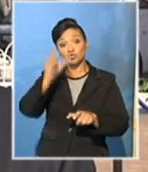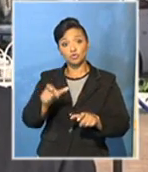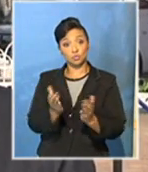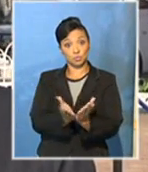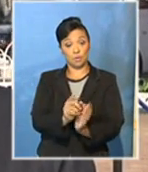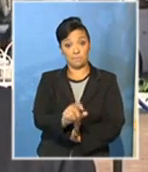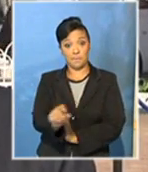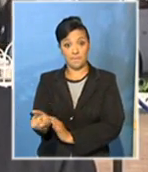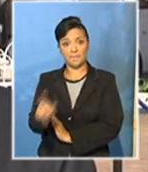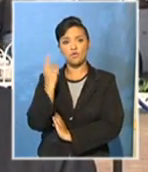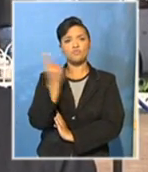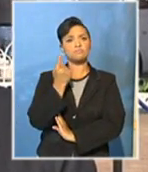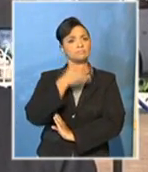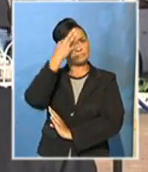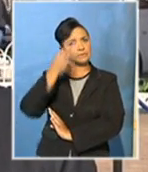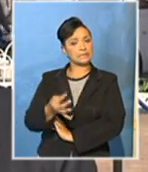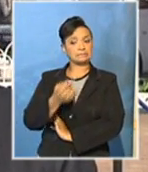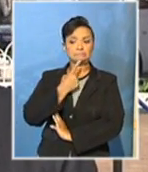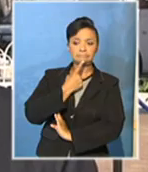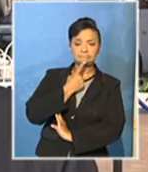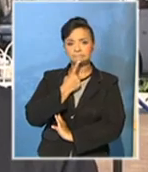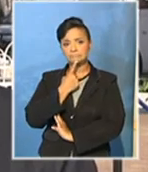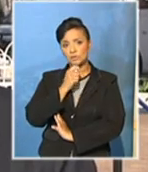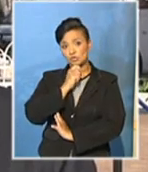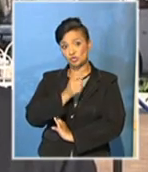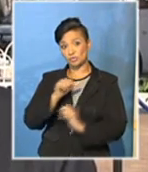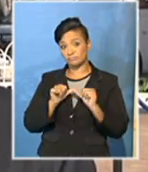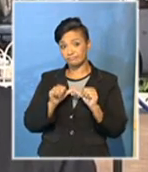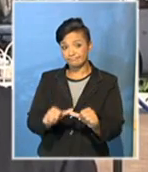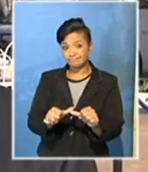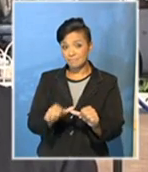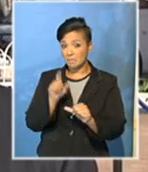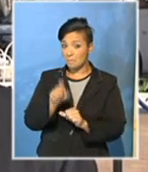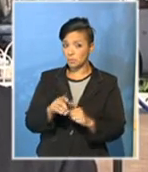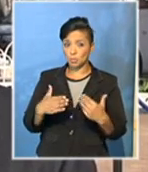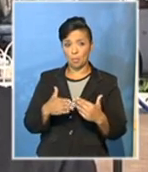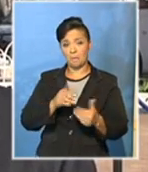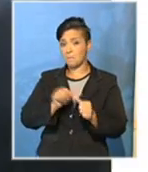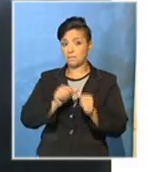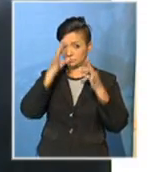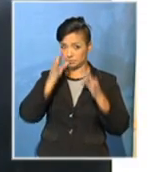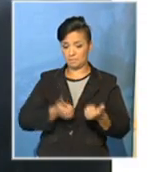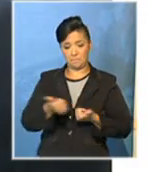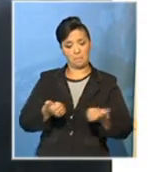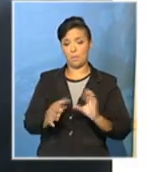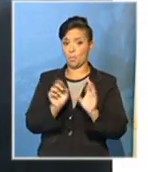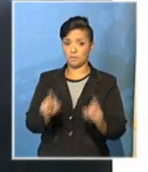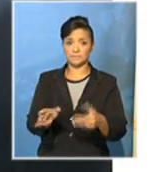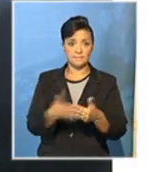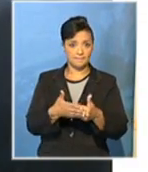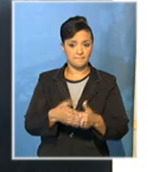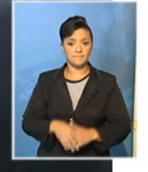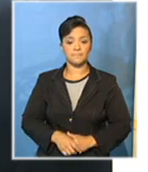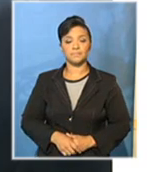principals need to determine whether is it safe for them to continue with the examination. Taxi bosses